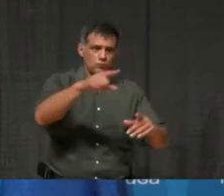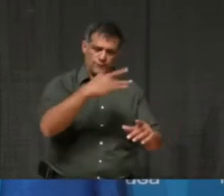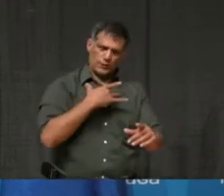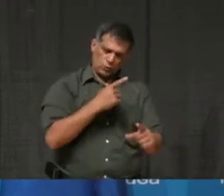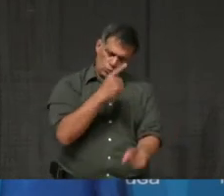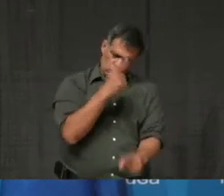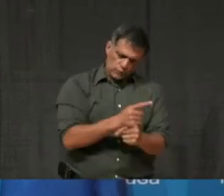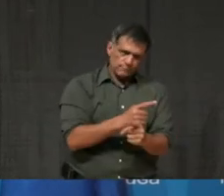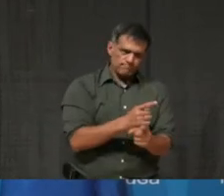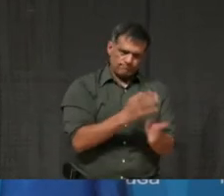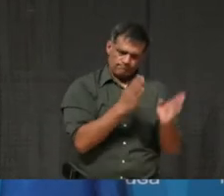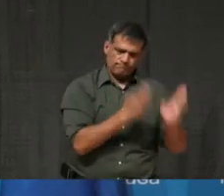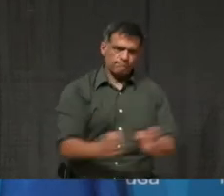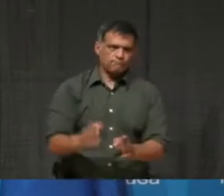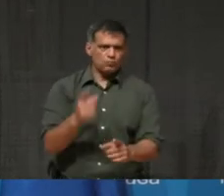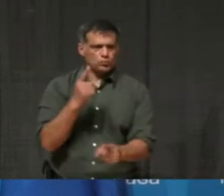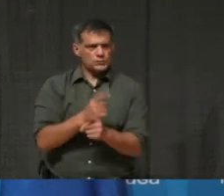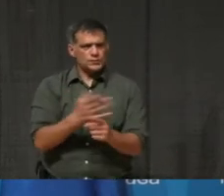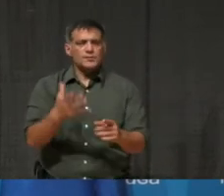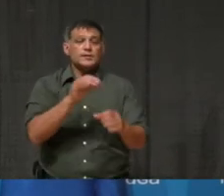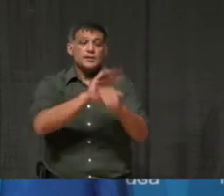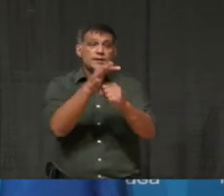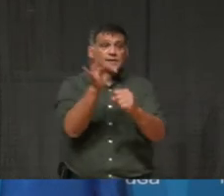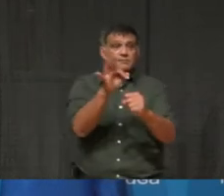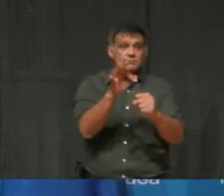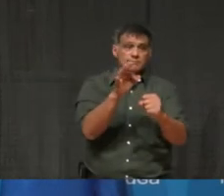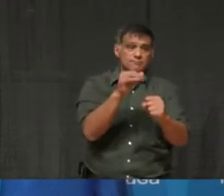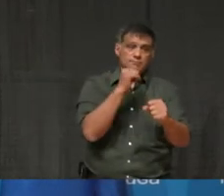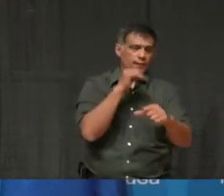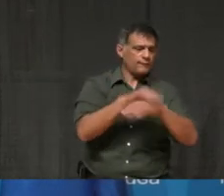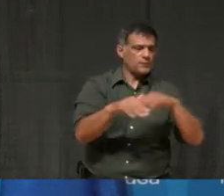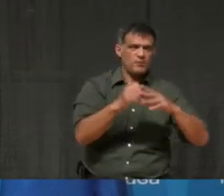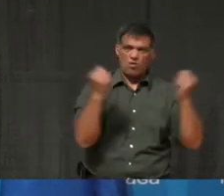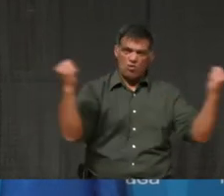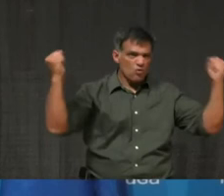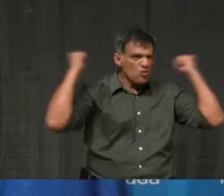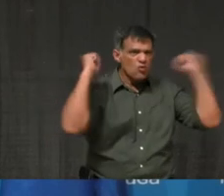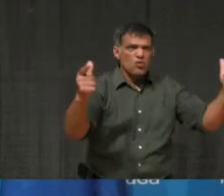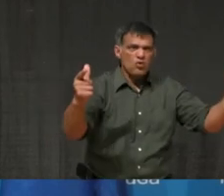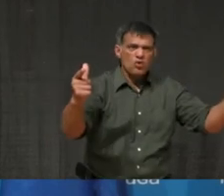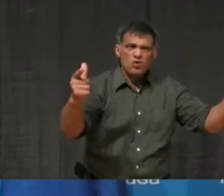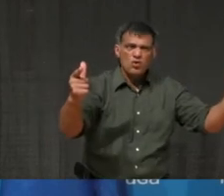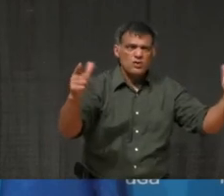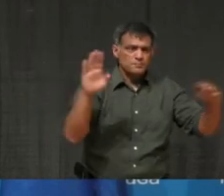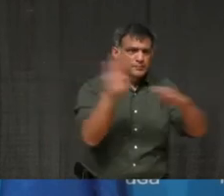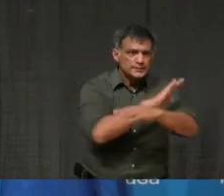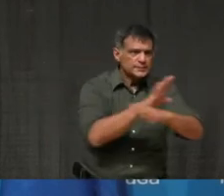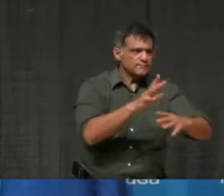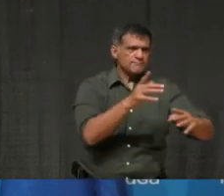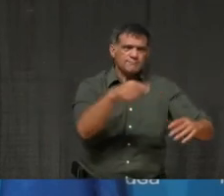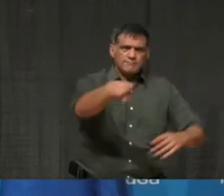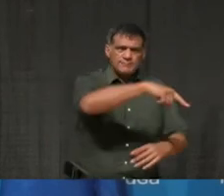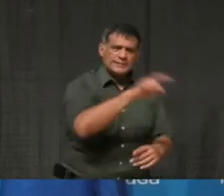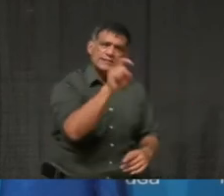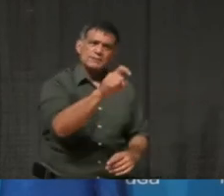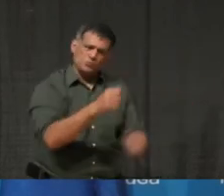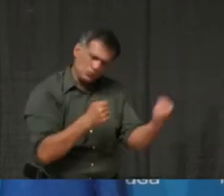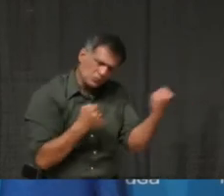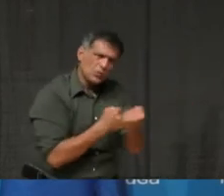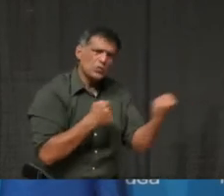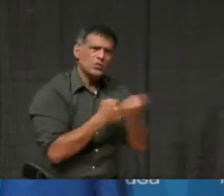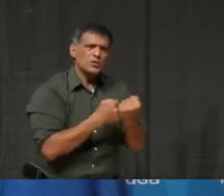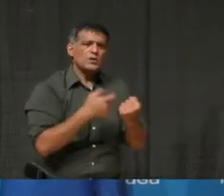for anyone. We have struggling small businesses that we all need to step up and support. We're asking people, buy local,